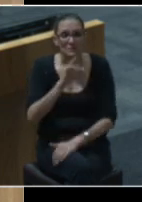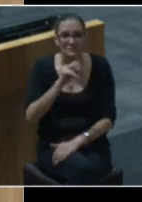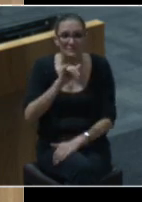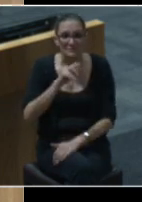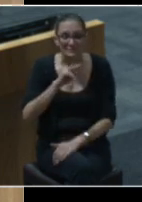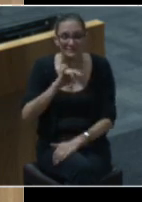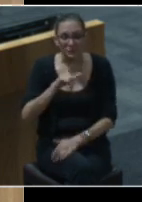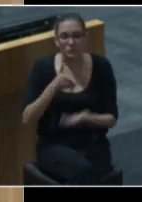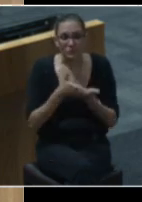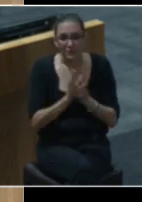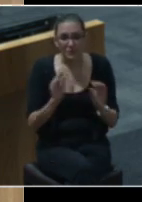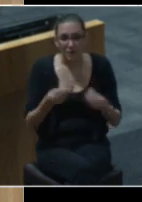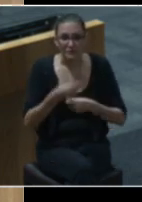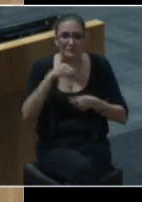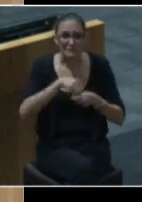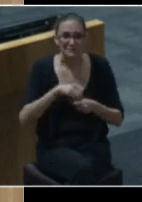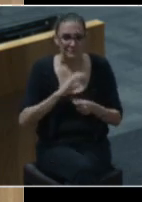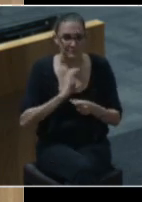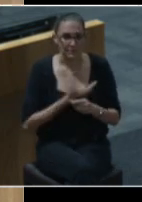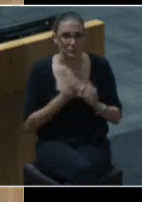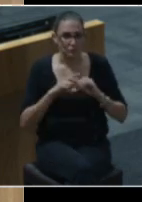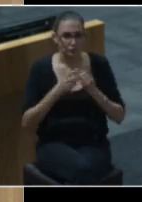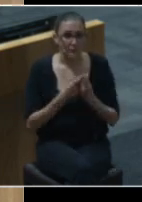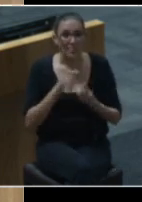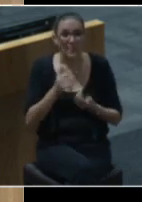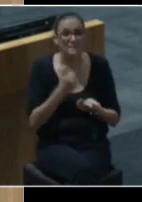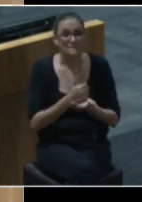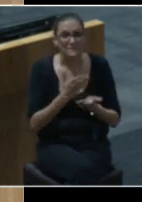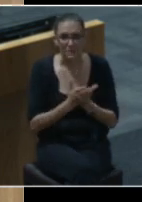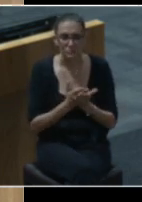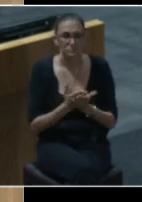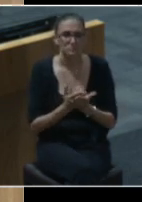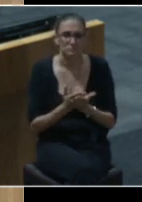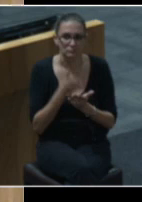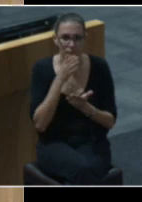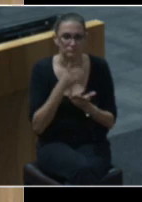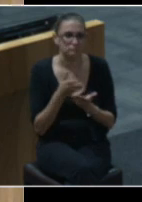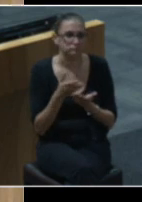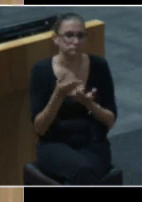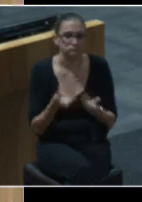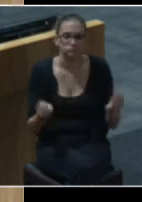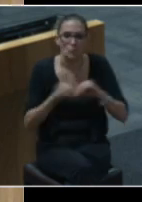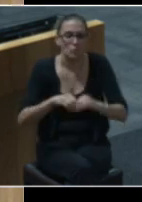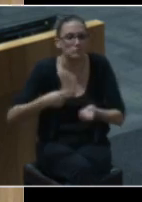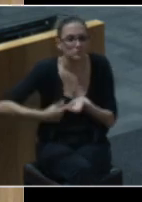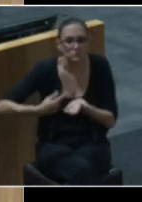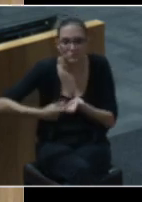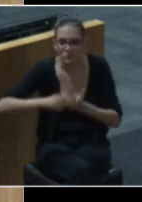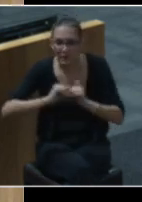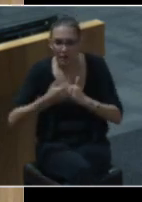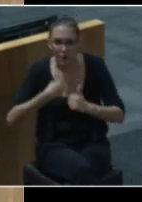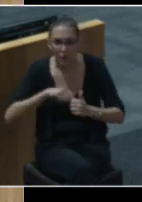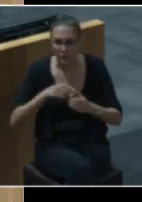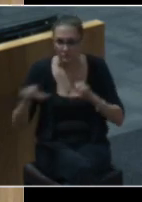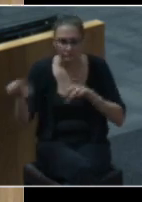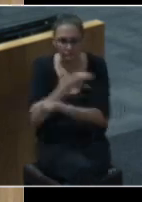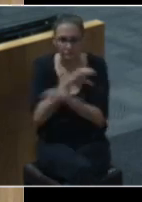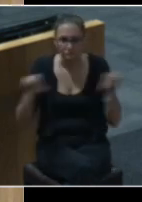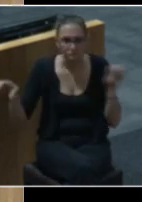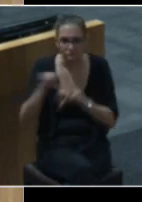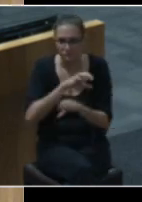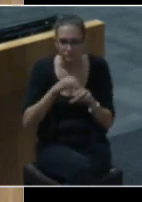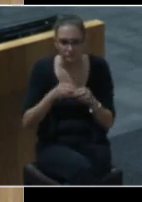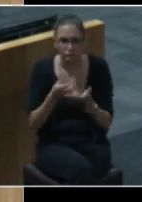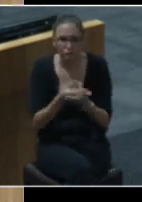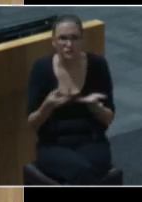our law department. This budget opens the door to a broader discussion about how we resource ourselves with public safety in